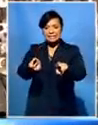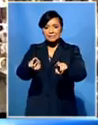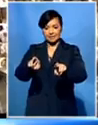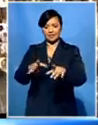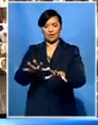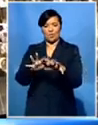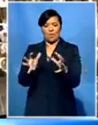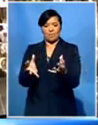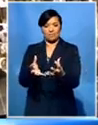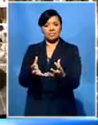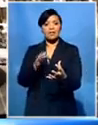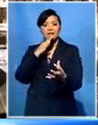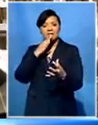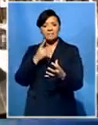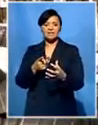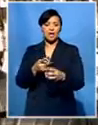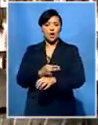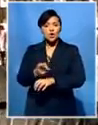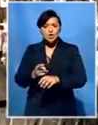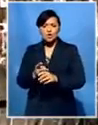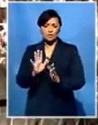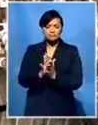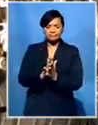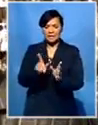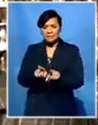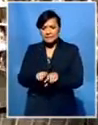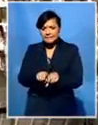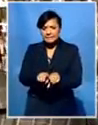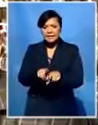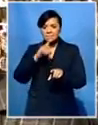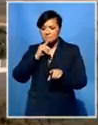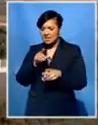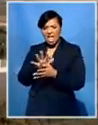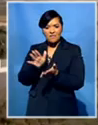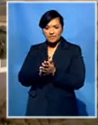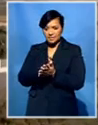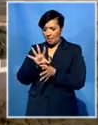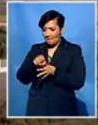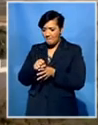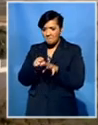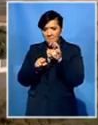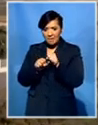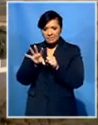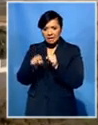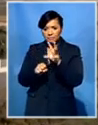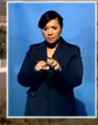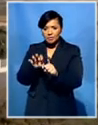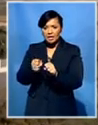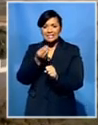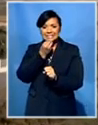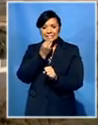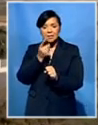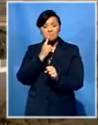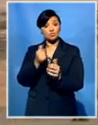role is very much so one of, you know, they just sit there, they eat whatever's there. They also would be very,